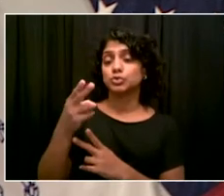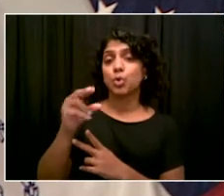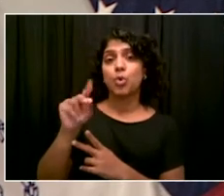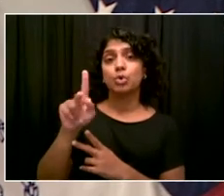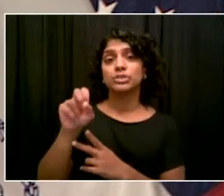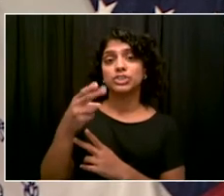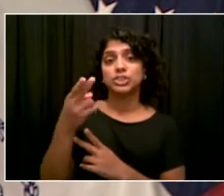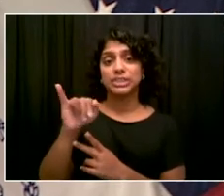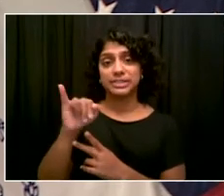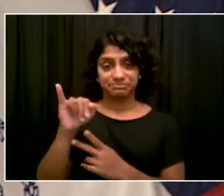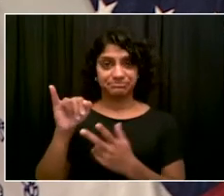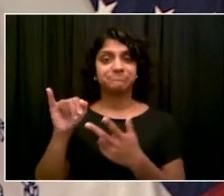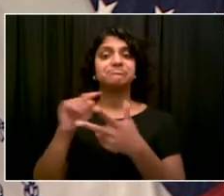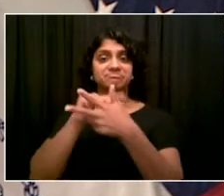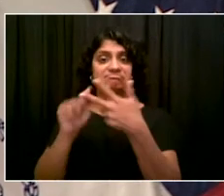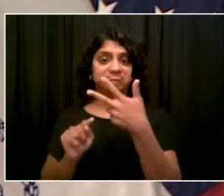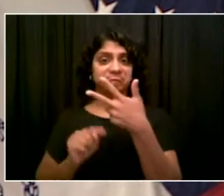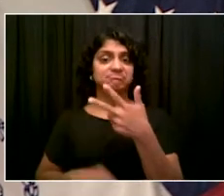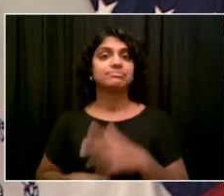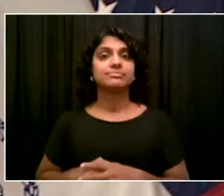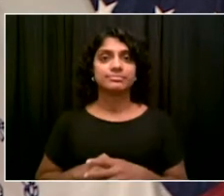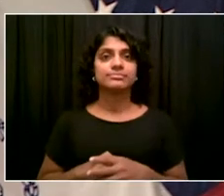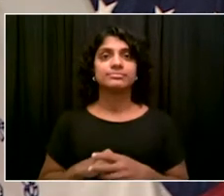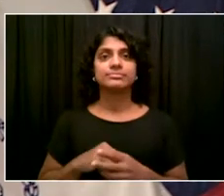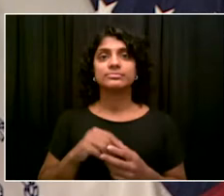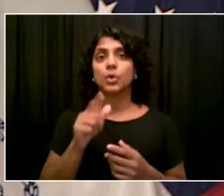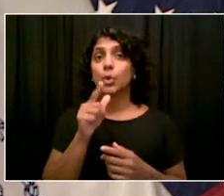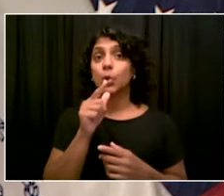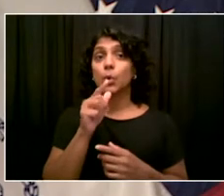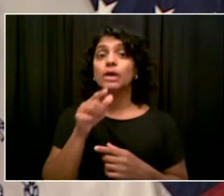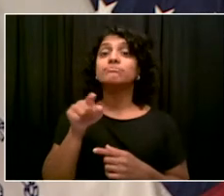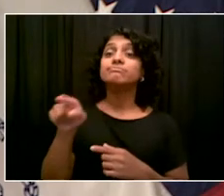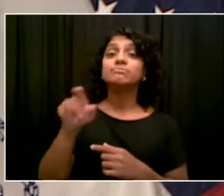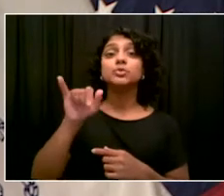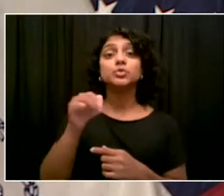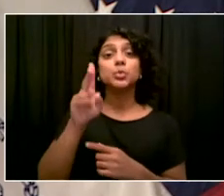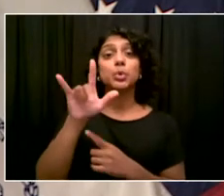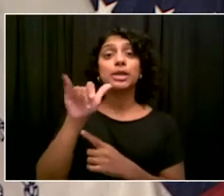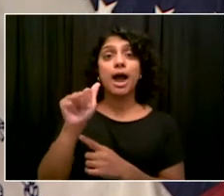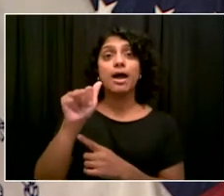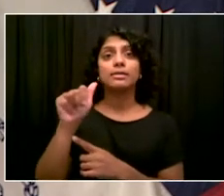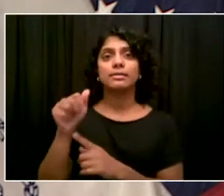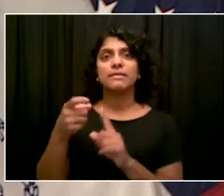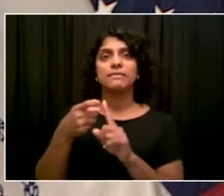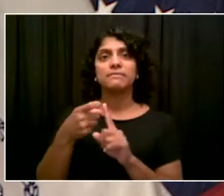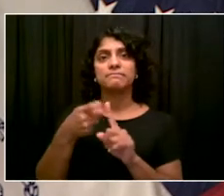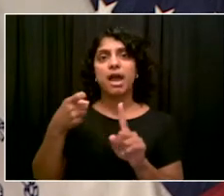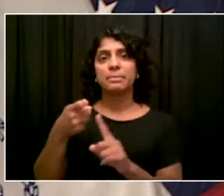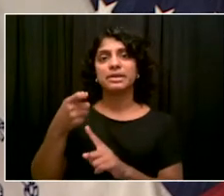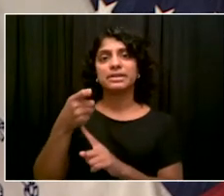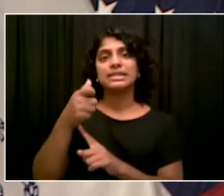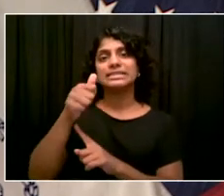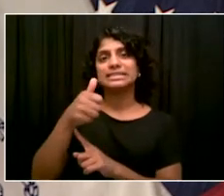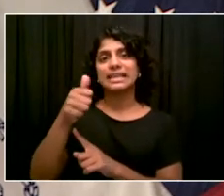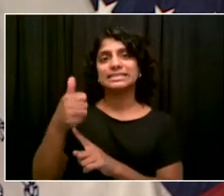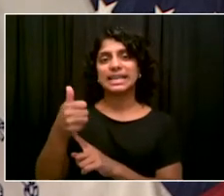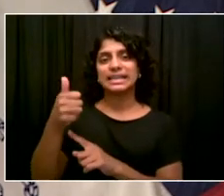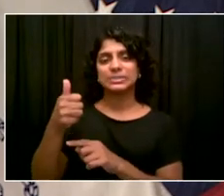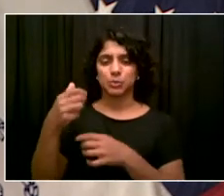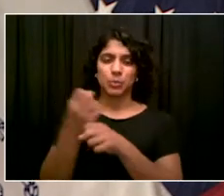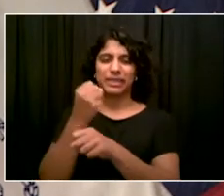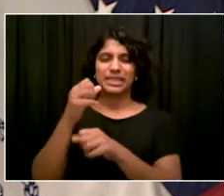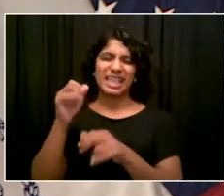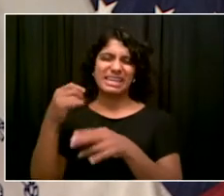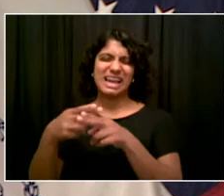Hey, good morning, Mr. Mayor and everybody out on the call today. So, I guess this is a good question for today's topic.